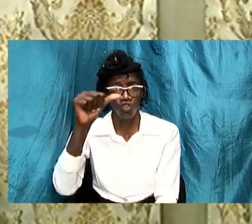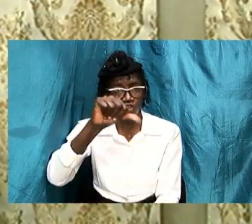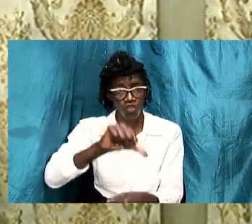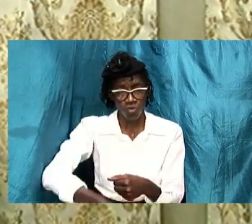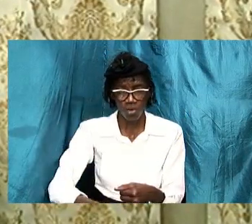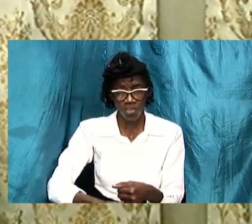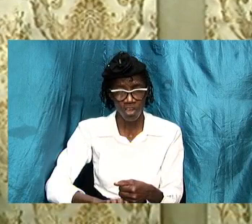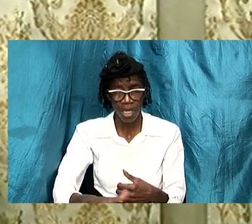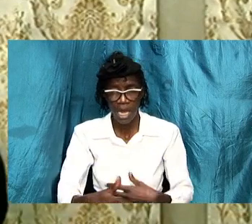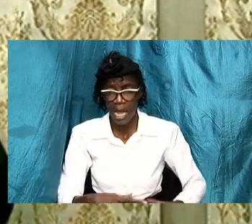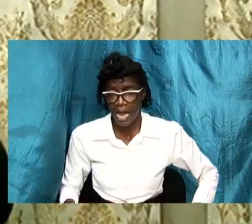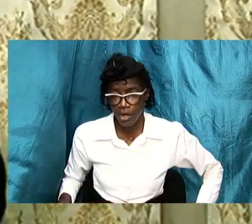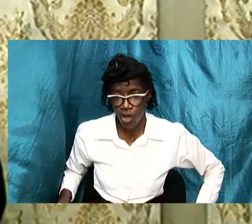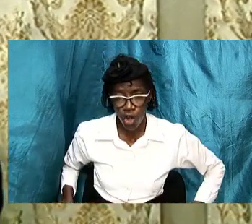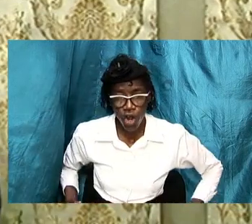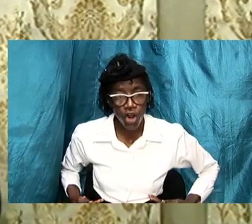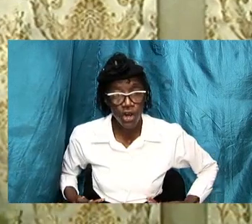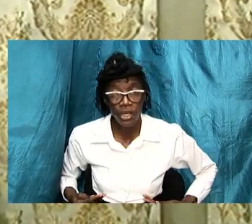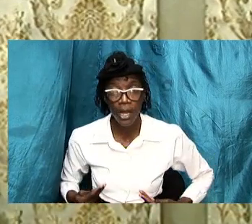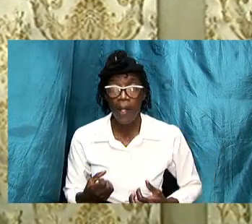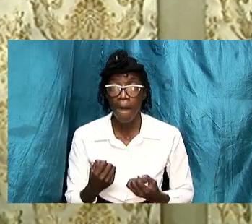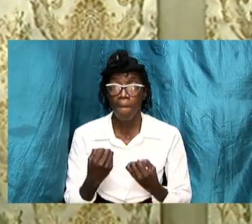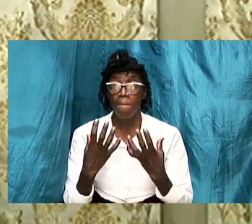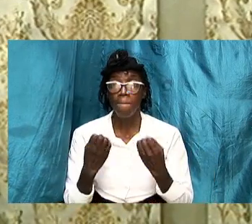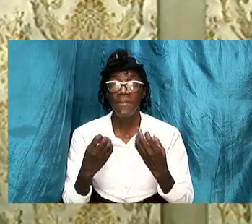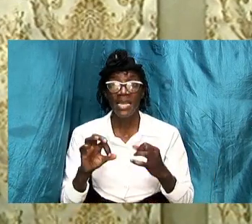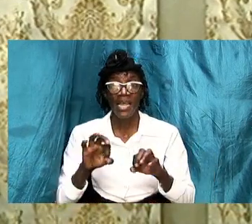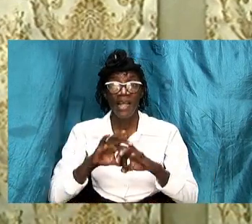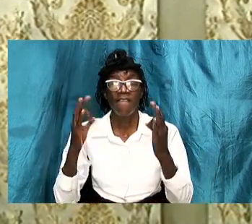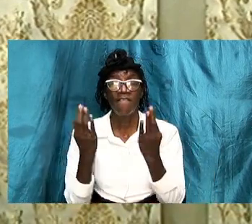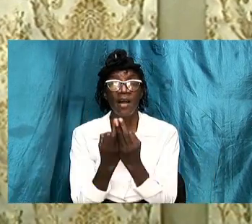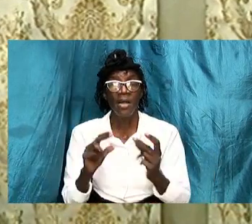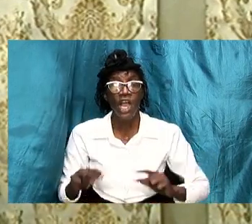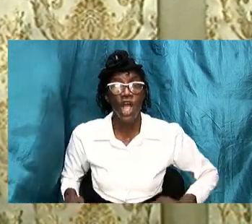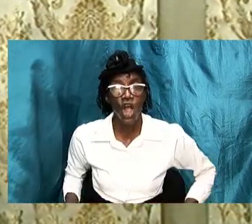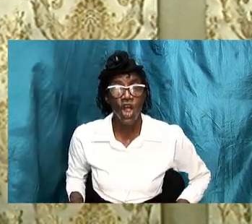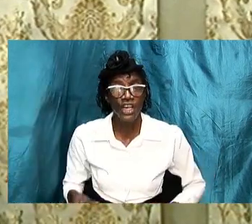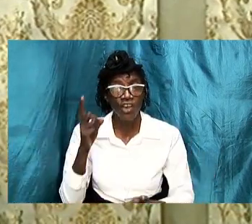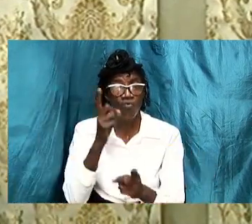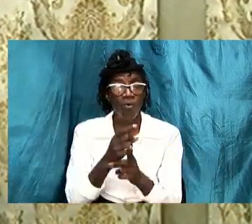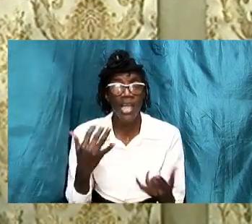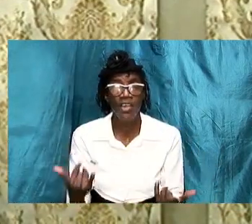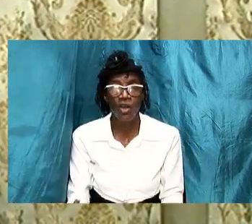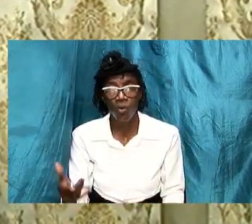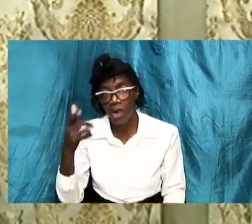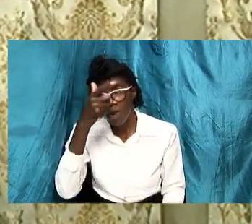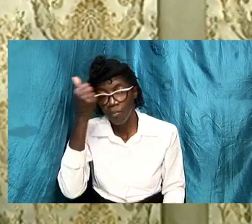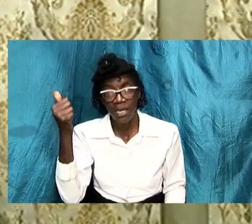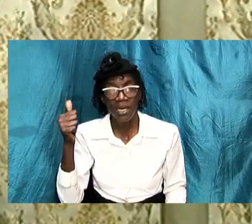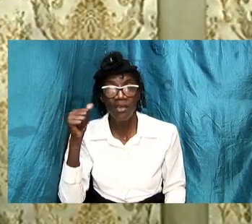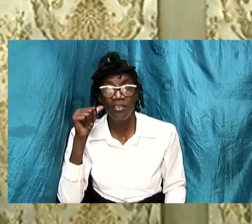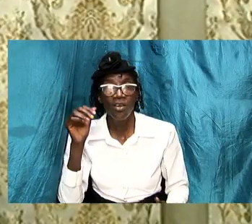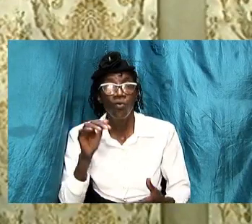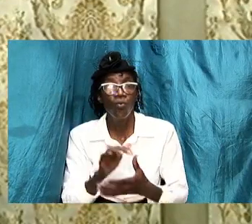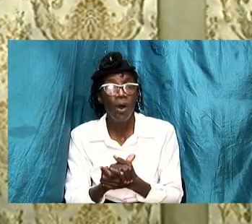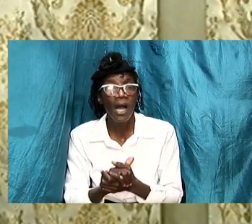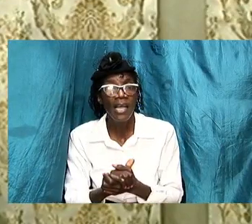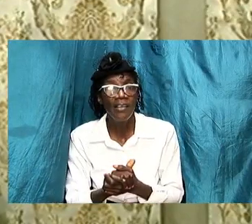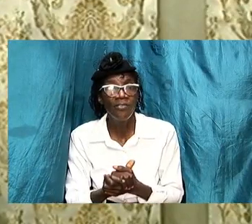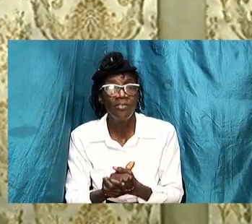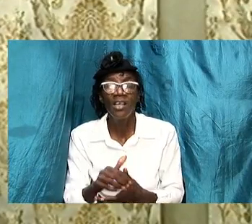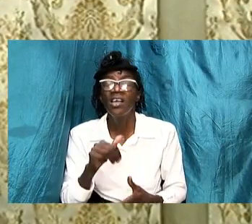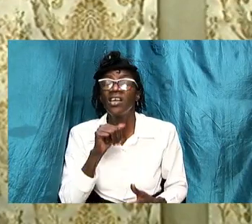hurt many families are hurting right now because wives are unable